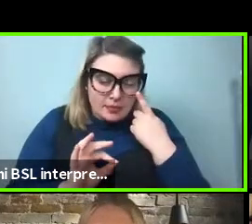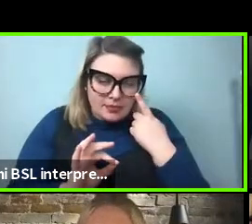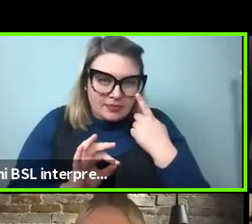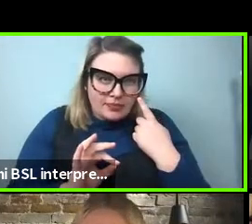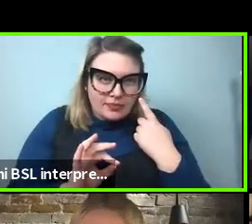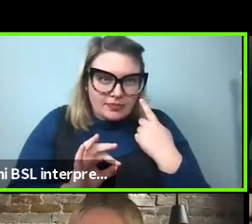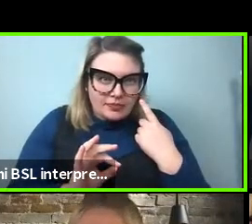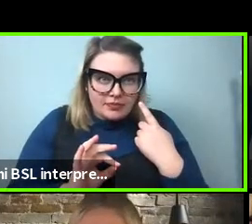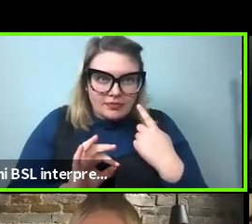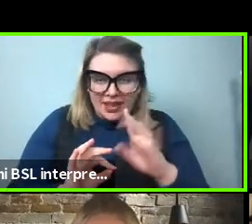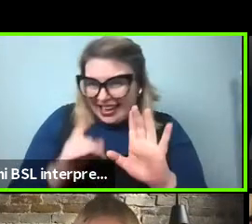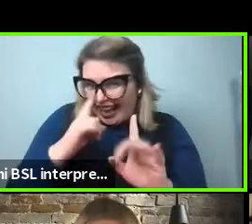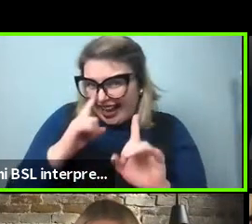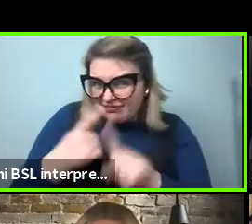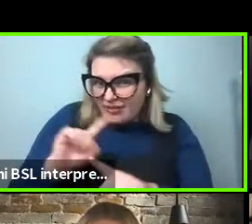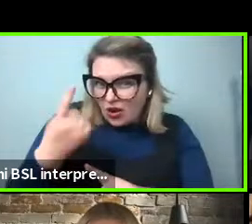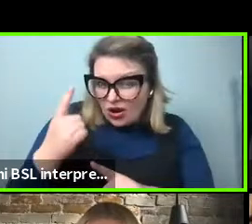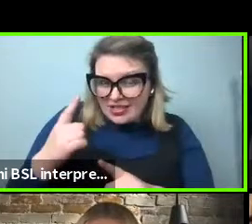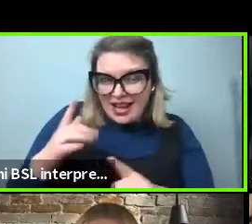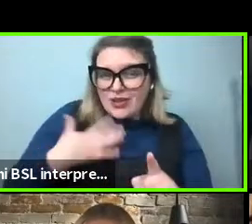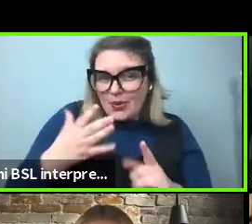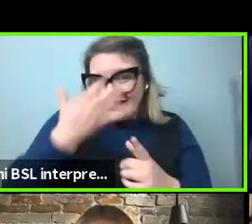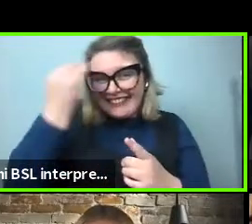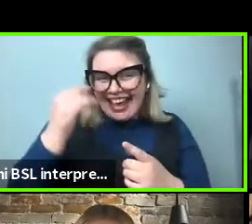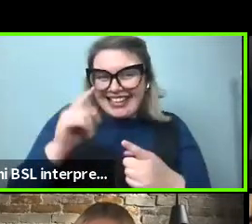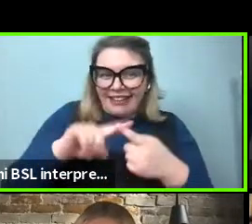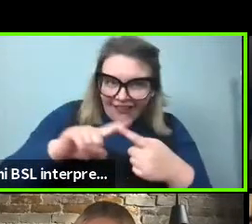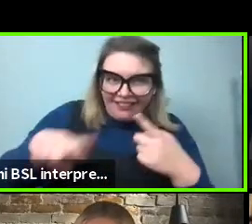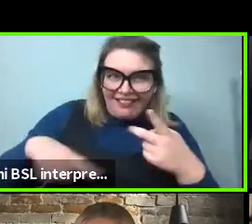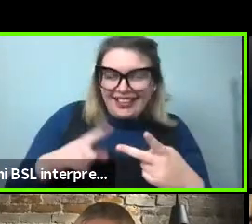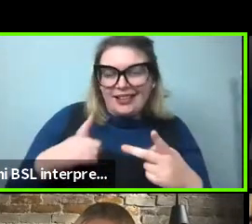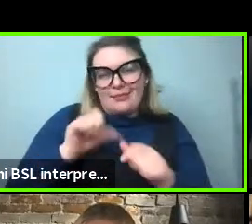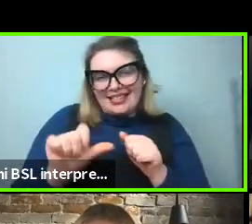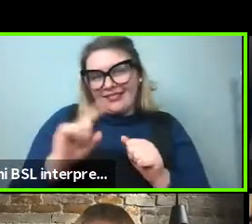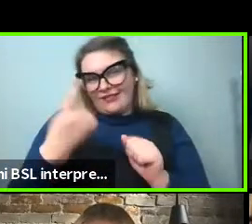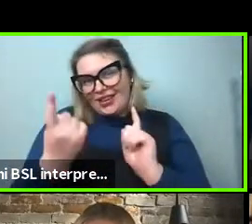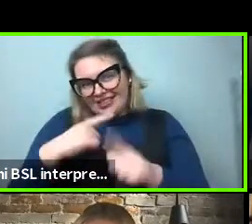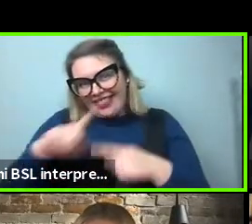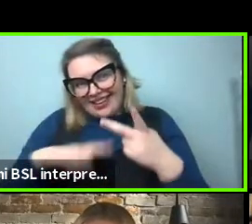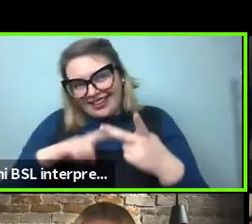Okay. Can we do so? don't forget. I just, yeah, let's go for that. Okay.